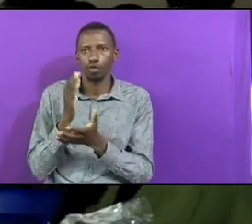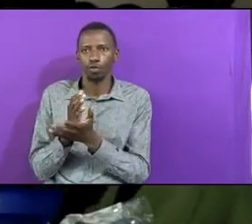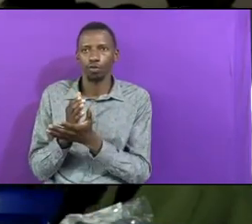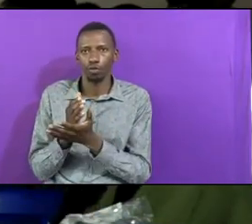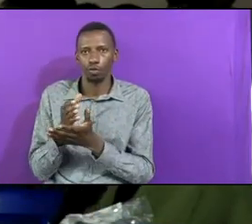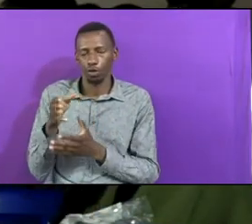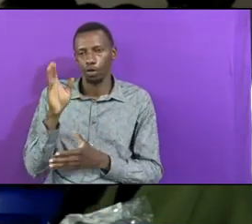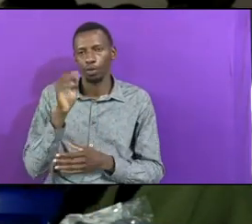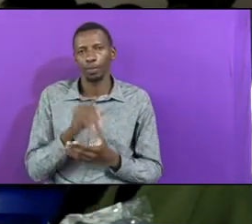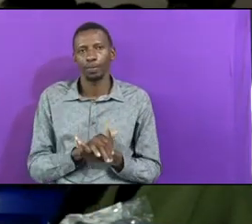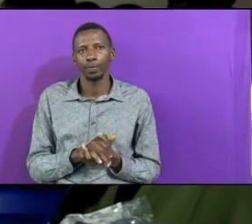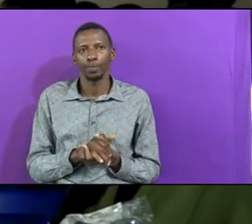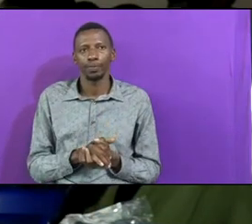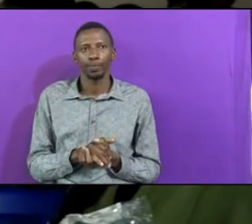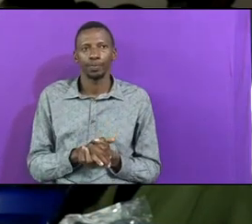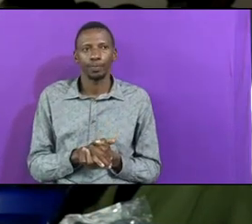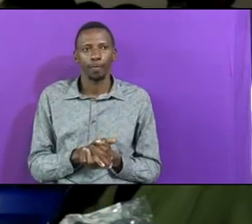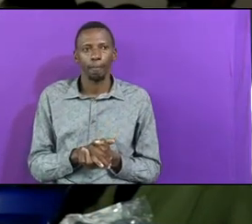The True God